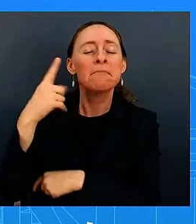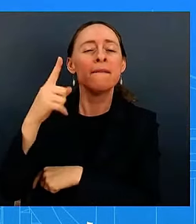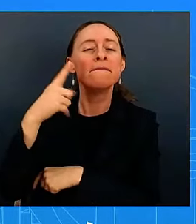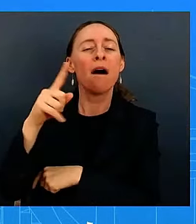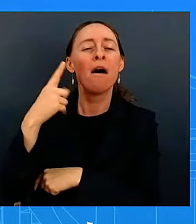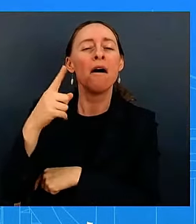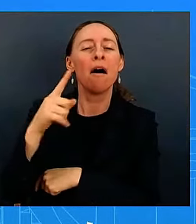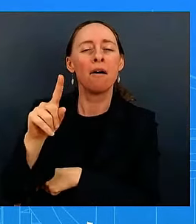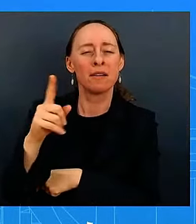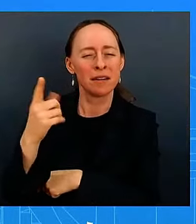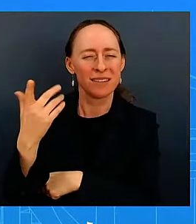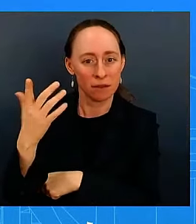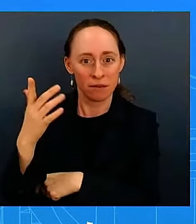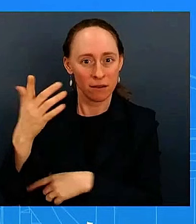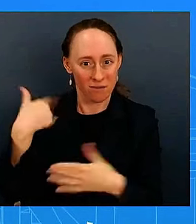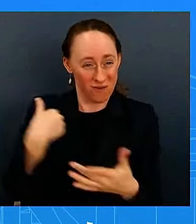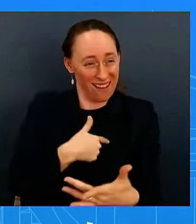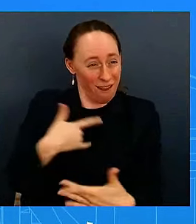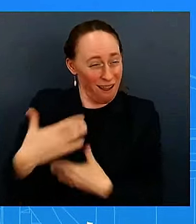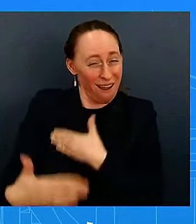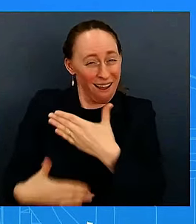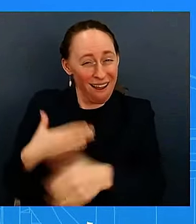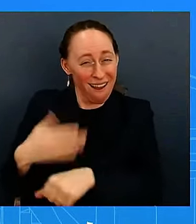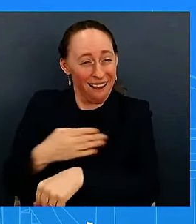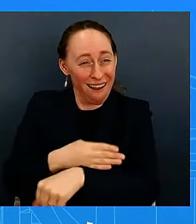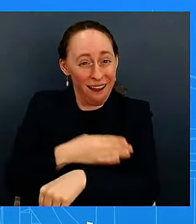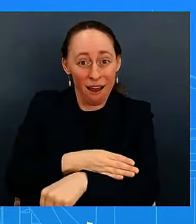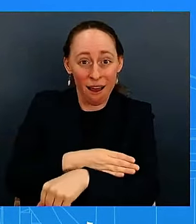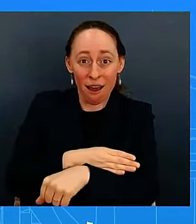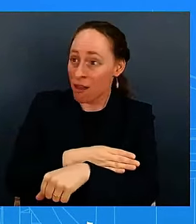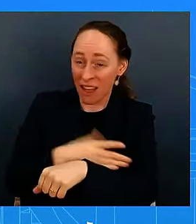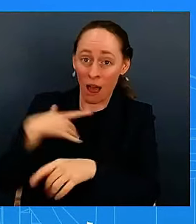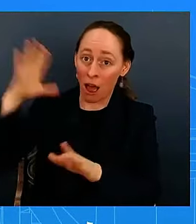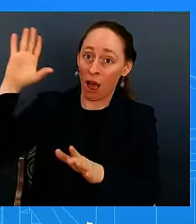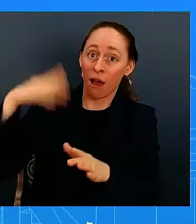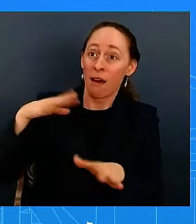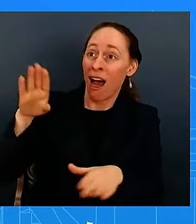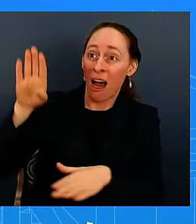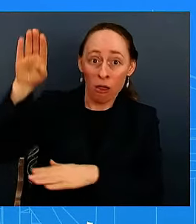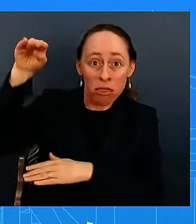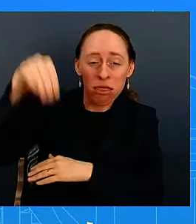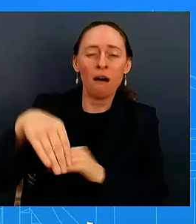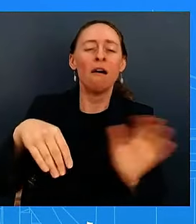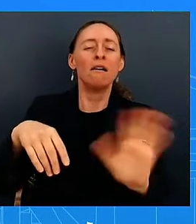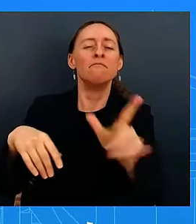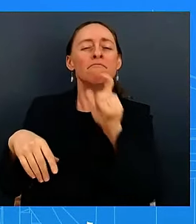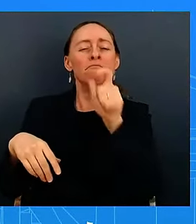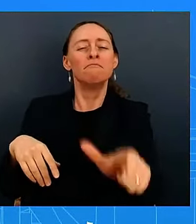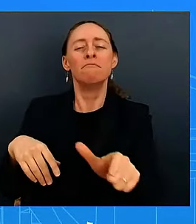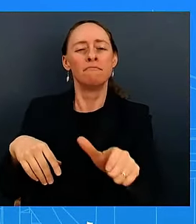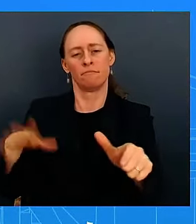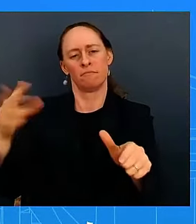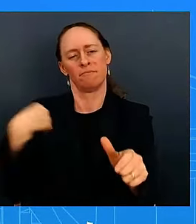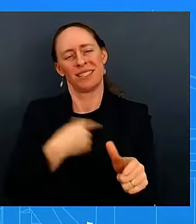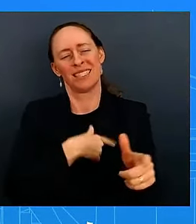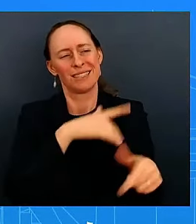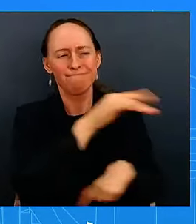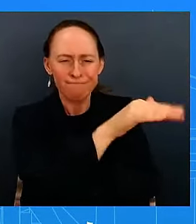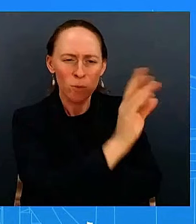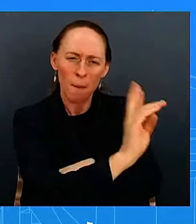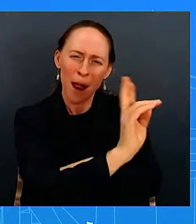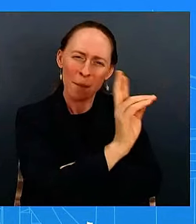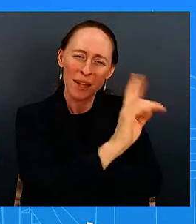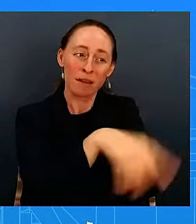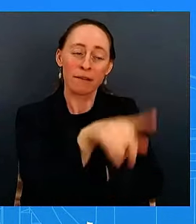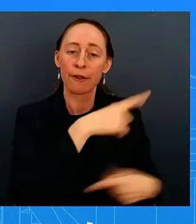the only path forward is through bipartisanship house republicans should stop wasting time and work across the aisle to pass a short-term bill to